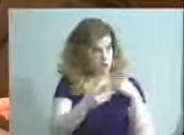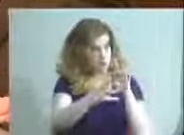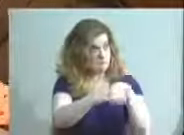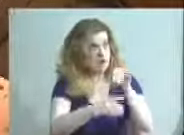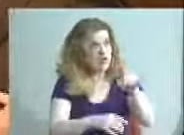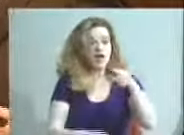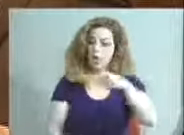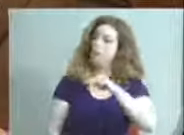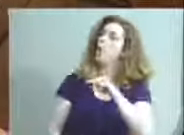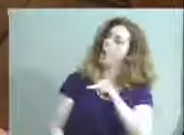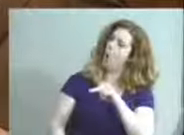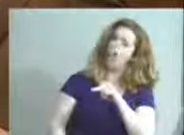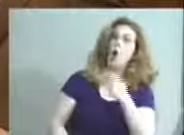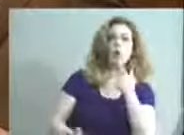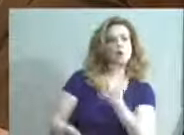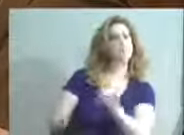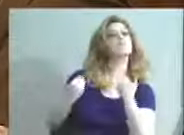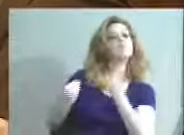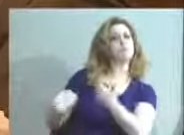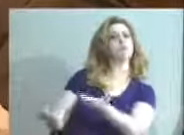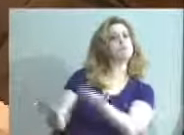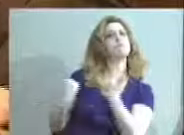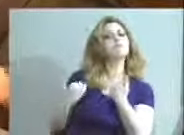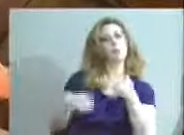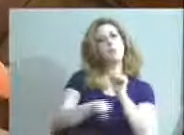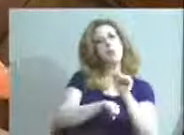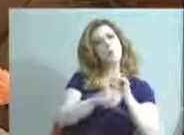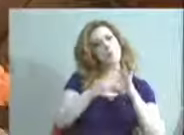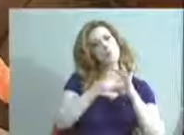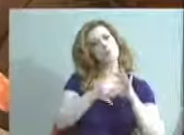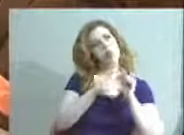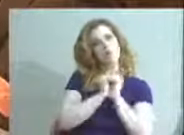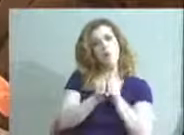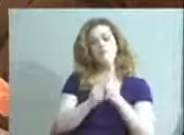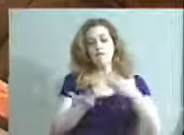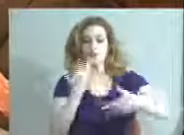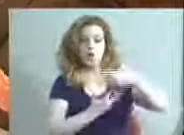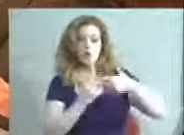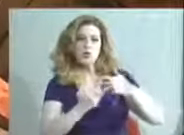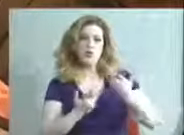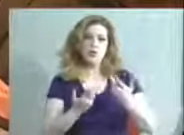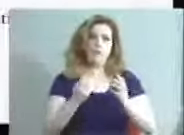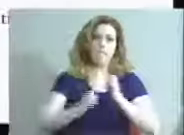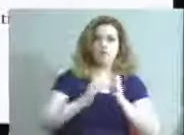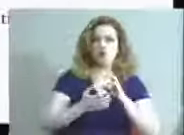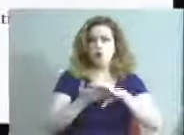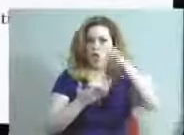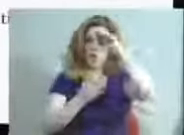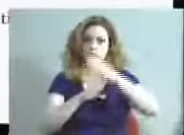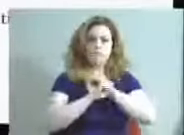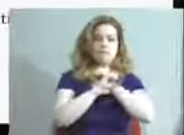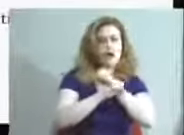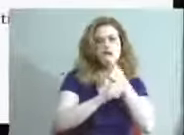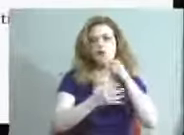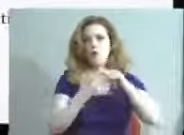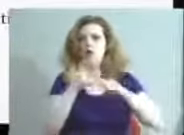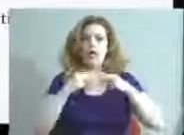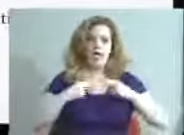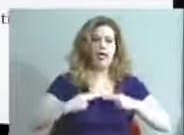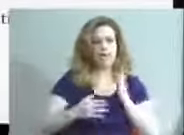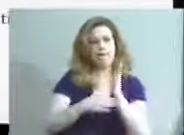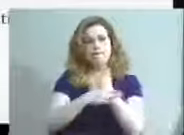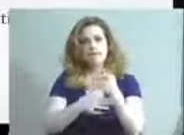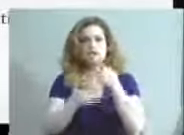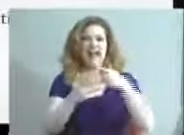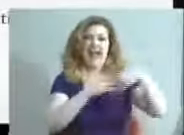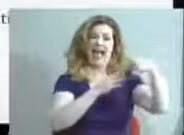very keen on working with us. You can see they'll be addressing social and emotional learning barriers, social service and health interventions, out-of-school time